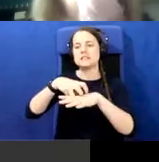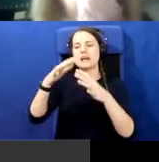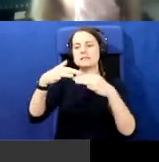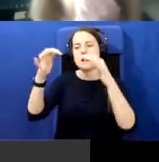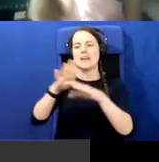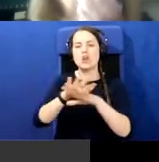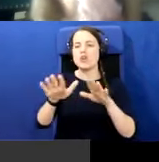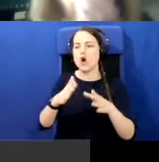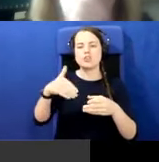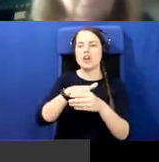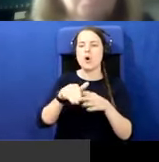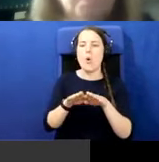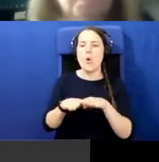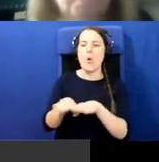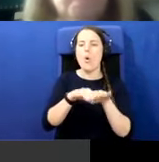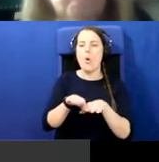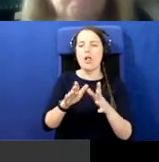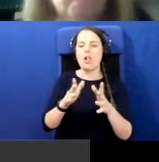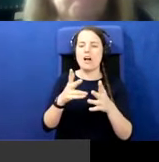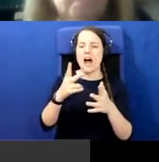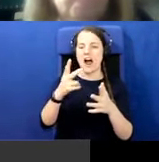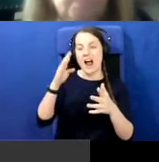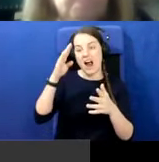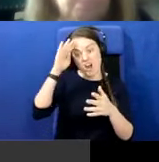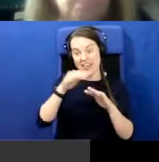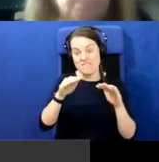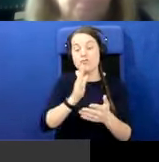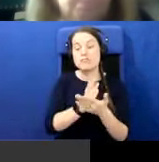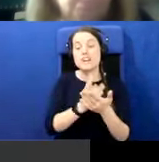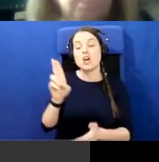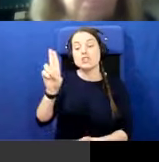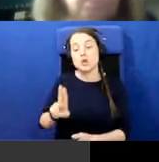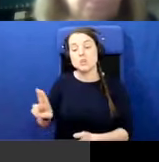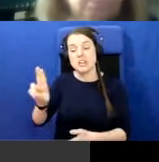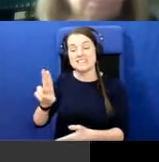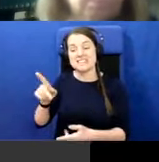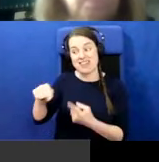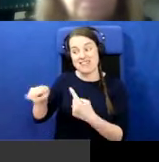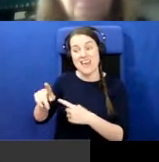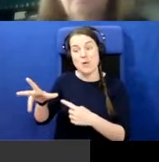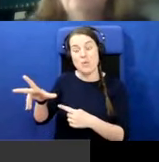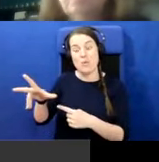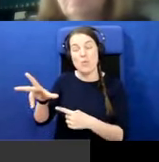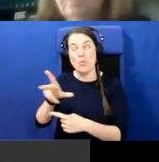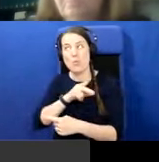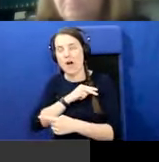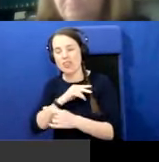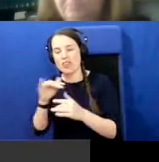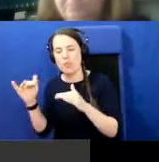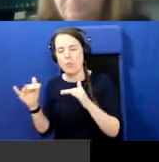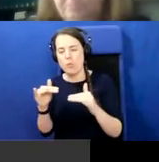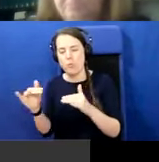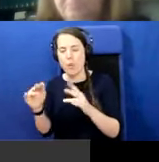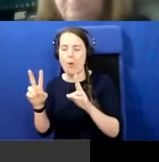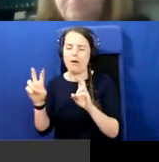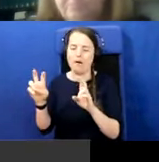an all-Island level. And I think Unionists really, if I use the phrase, they, I think they won the war, in inverted commas war use.